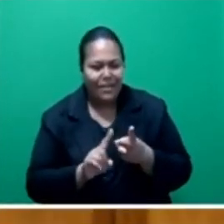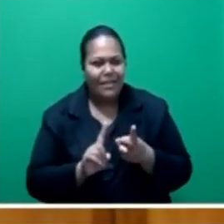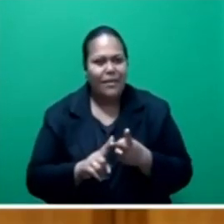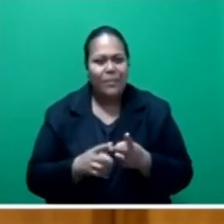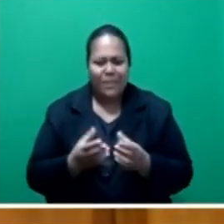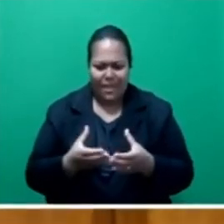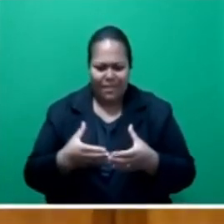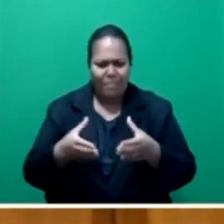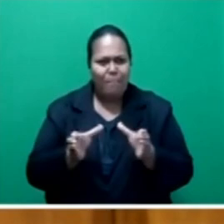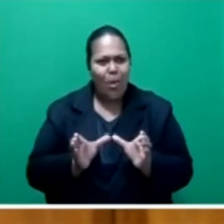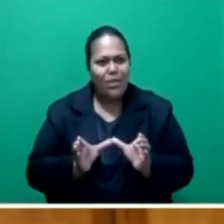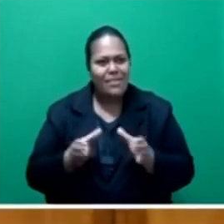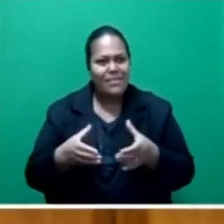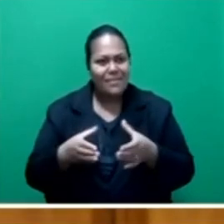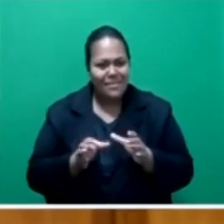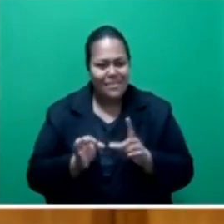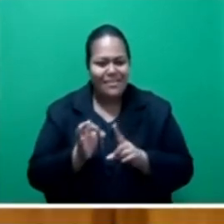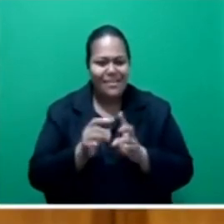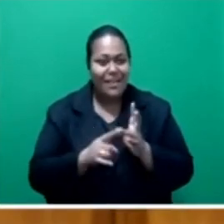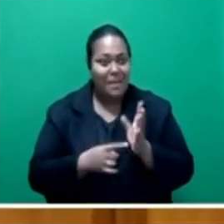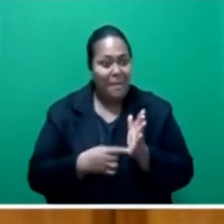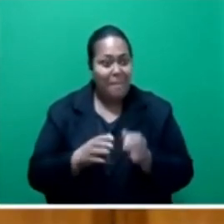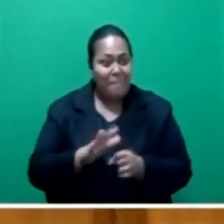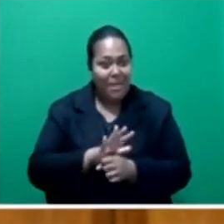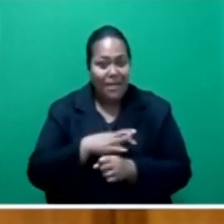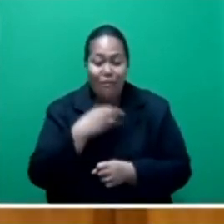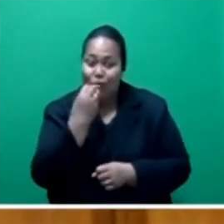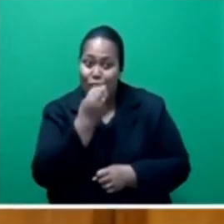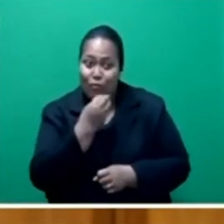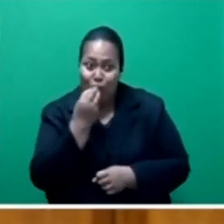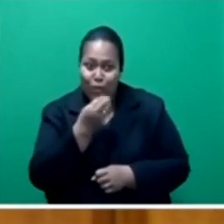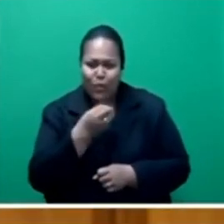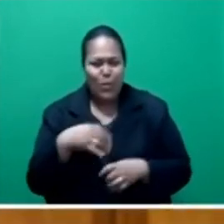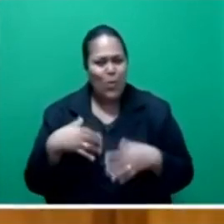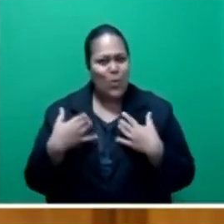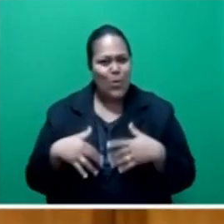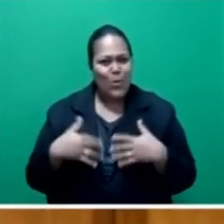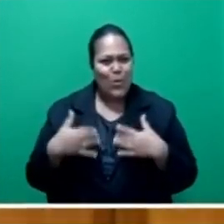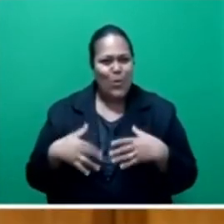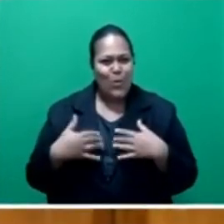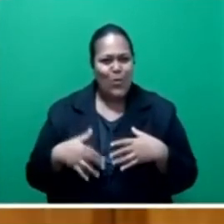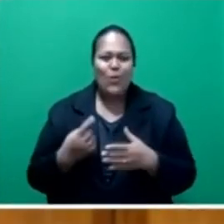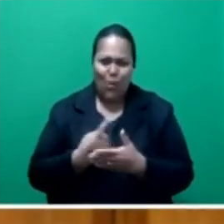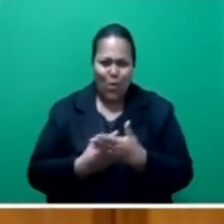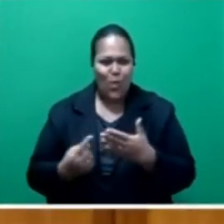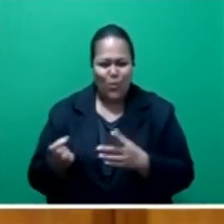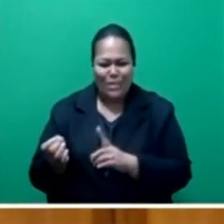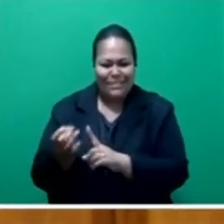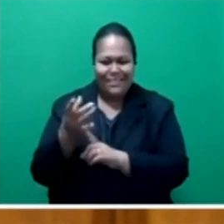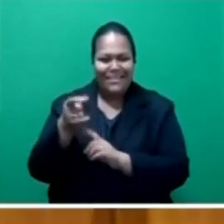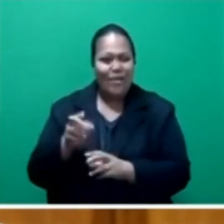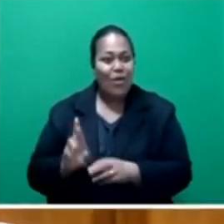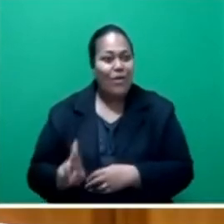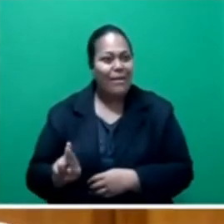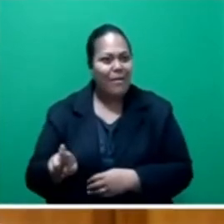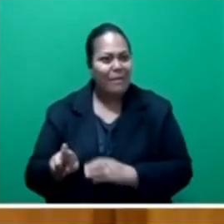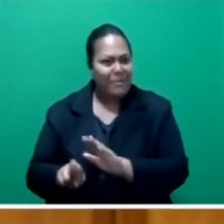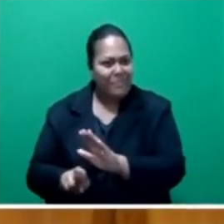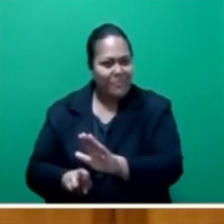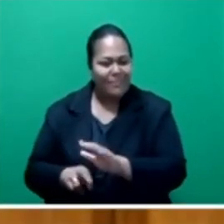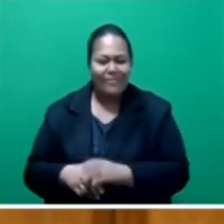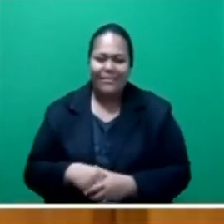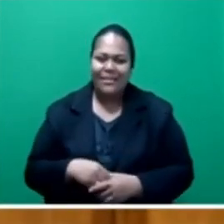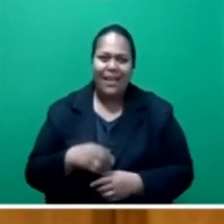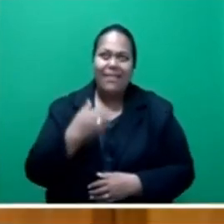-style pottery. The food, the delicacies of the Timbara was outstanding. I would like to thank the Lord for the